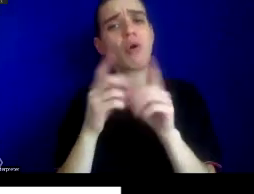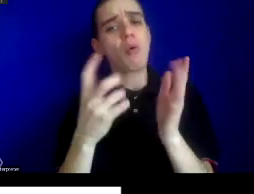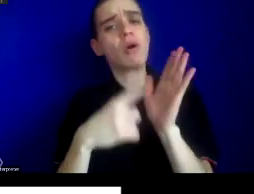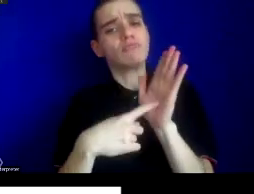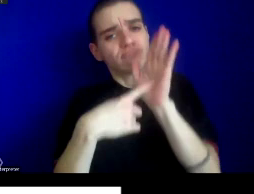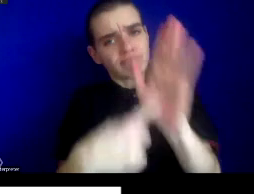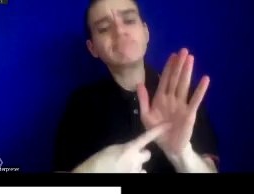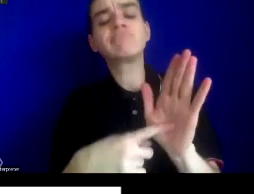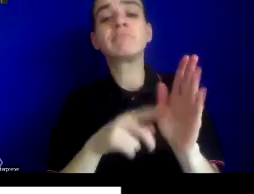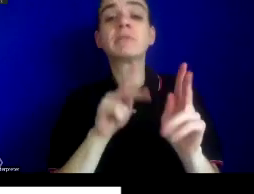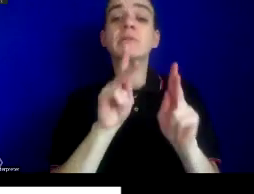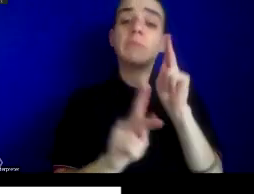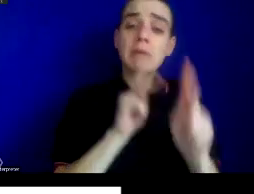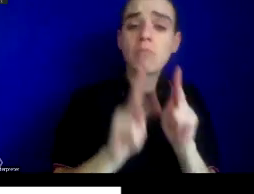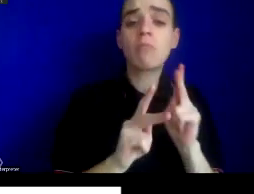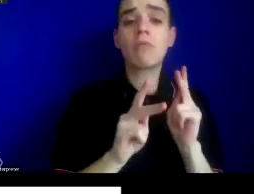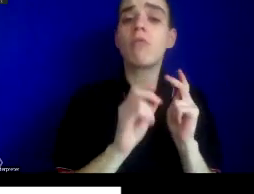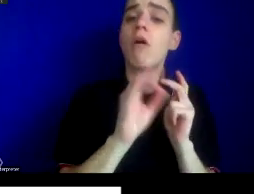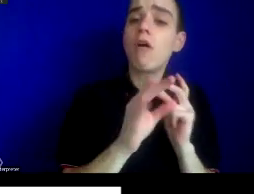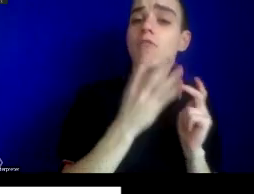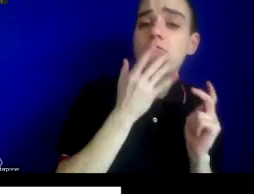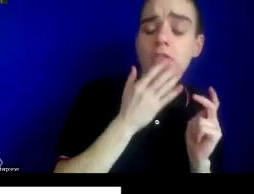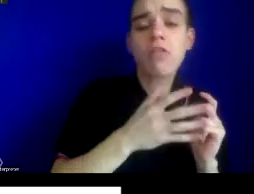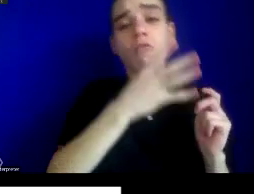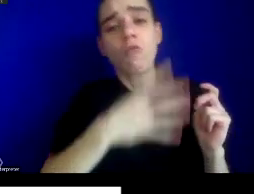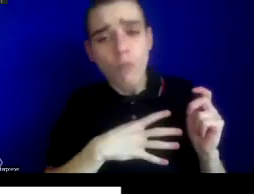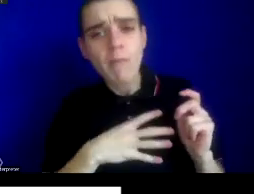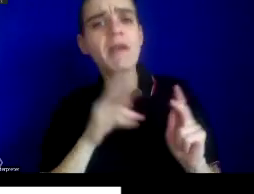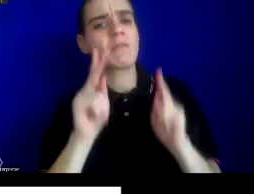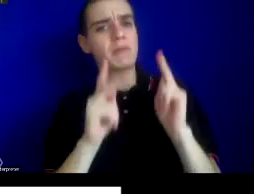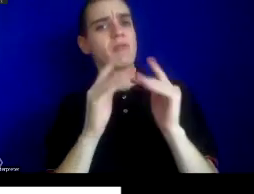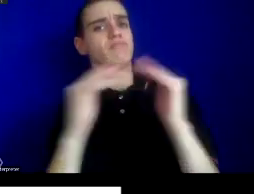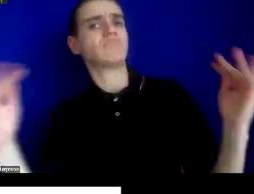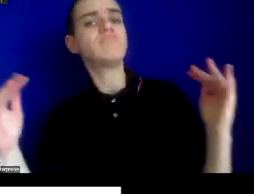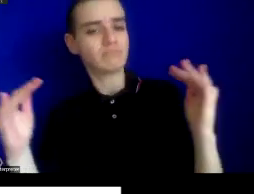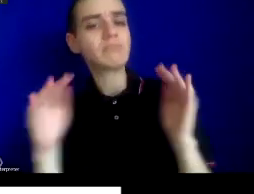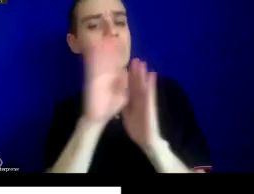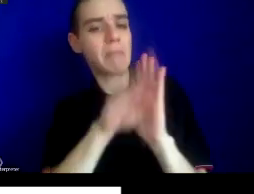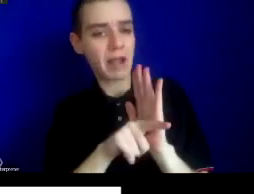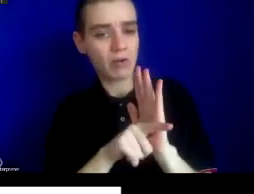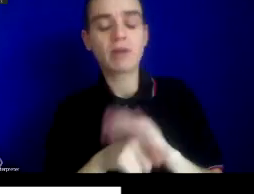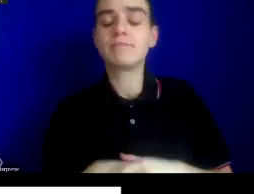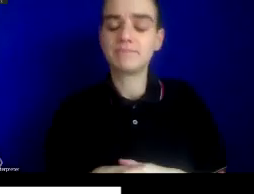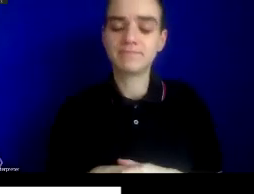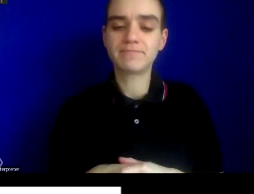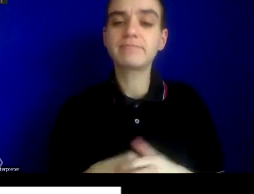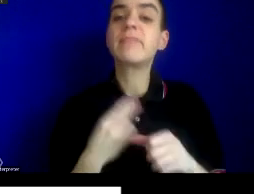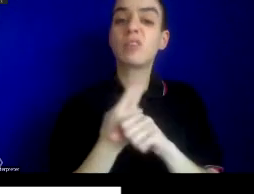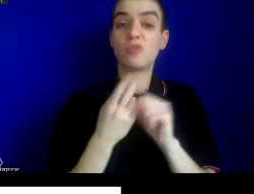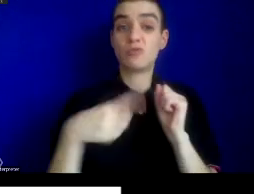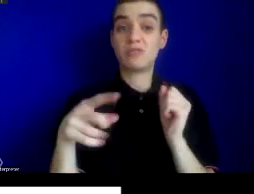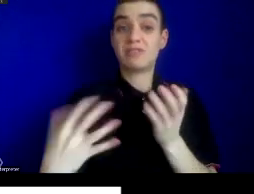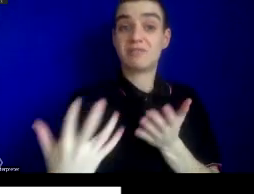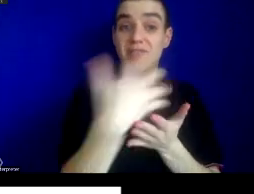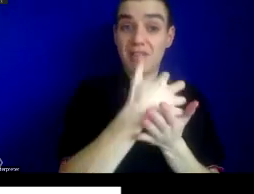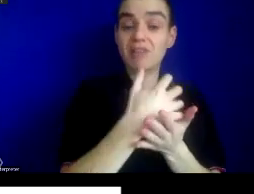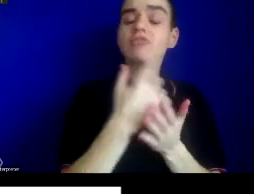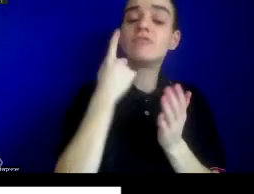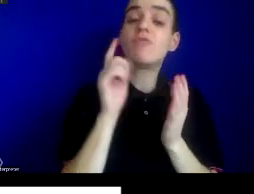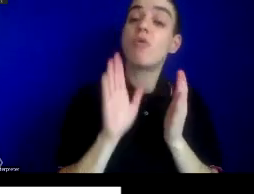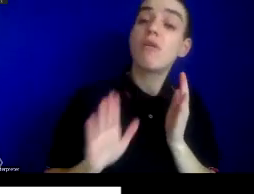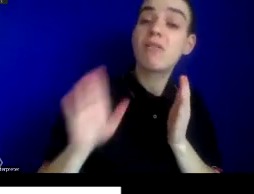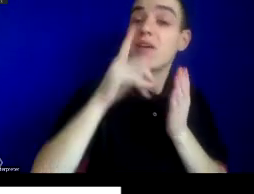individuals of a variety of cultural and disciplinary backgrounds who use these collections to advance their research, their teaching, and their learning.